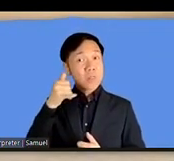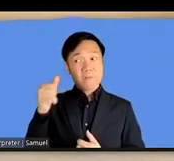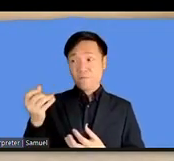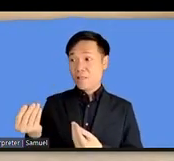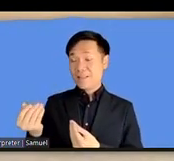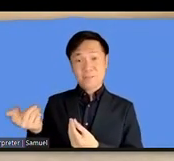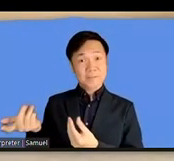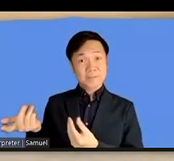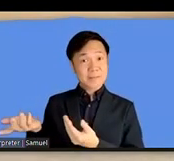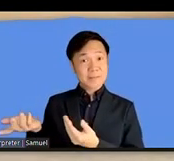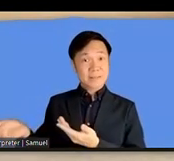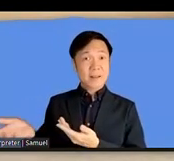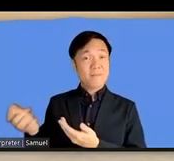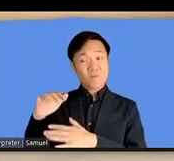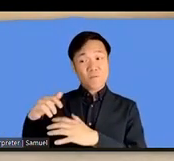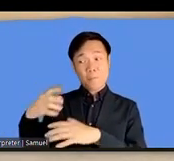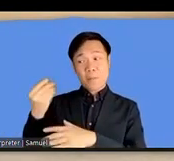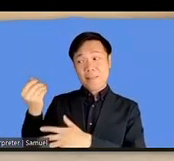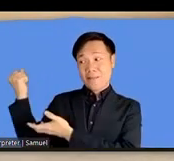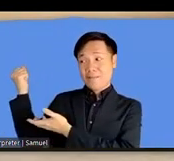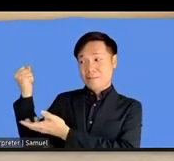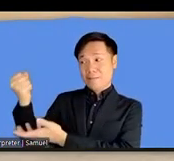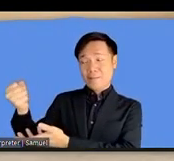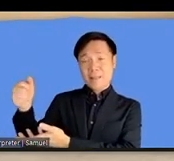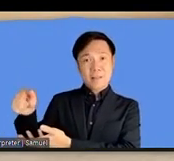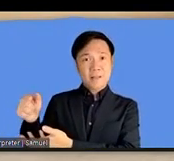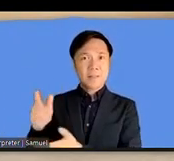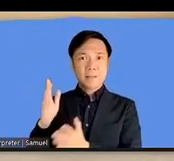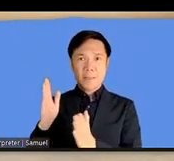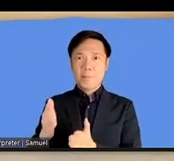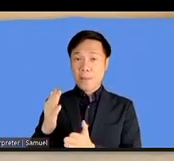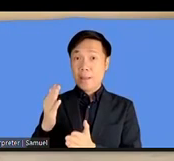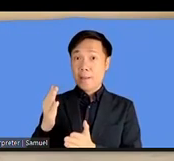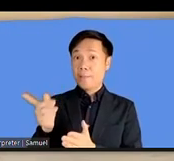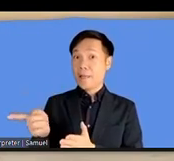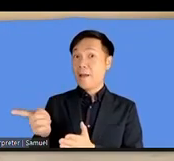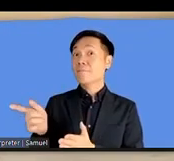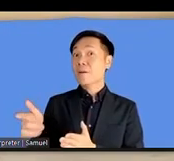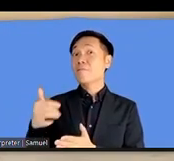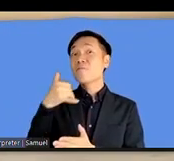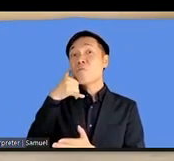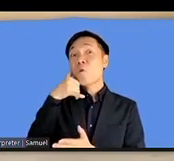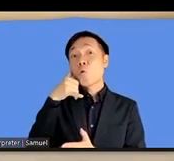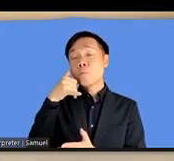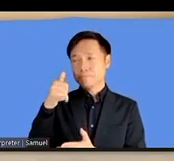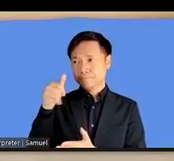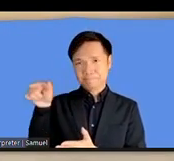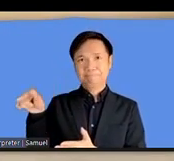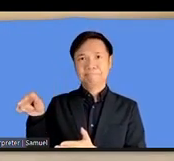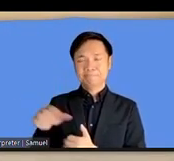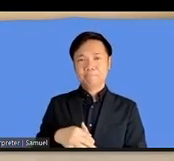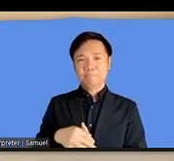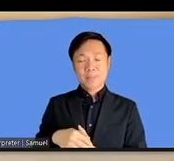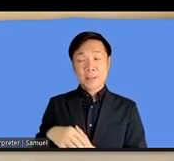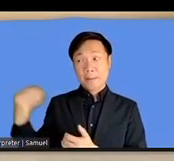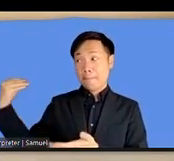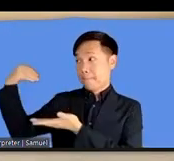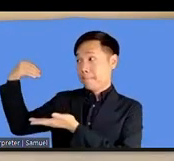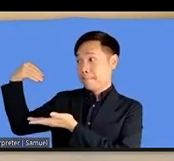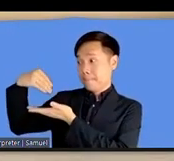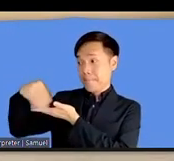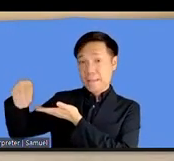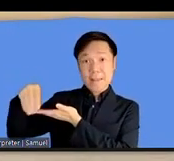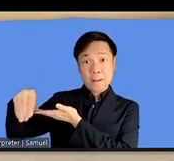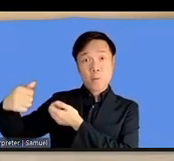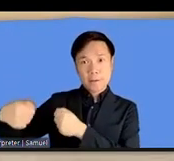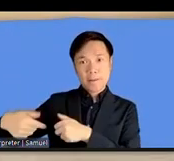have an additional tax that's put on all the phones to pay to make sure that video is also